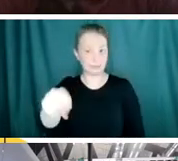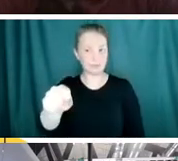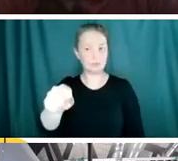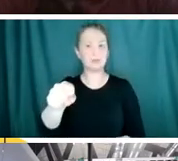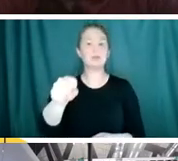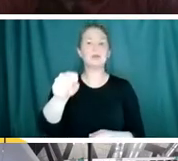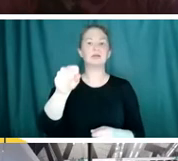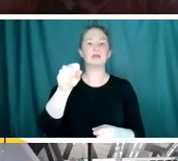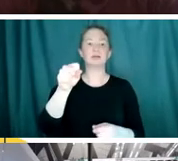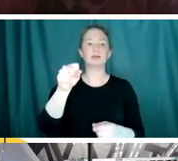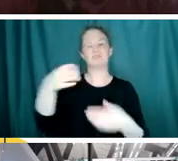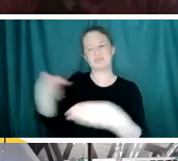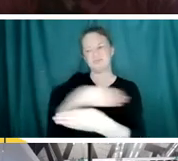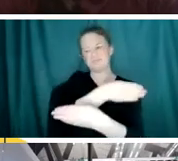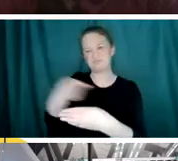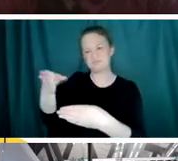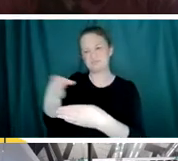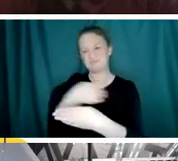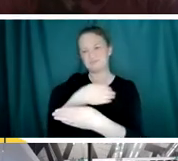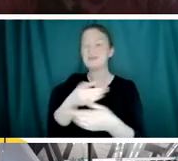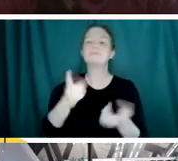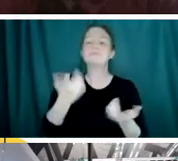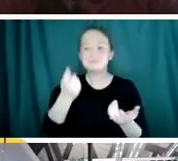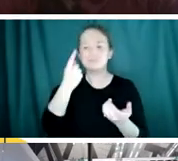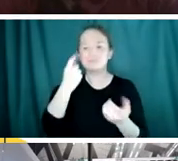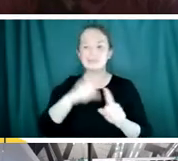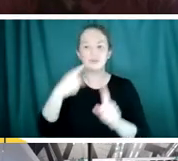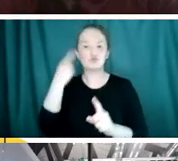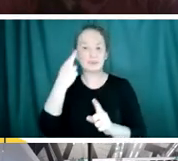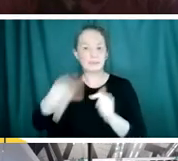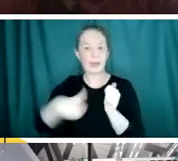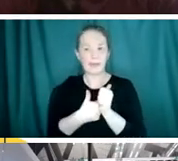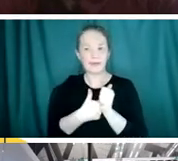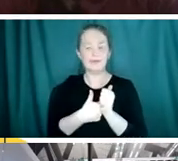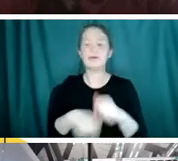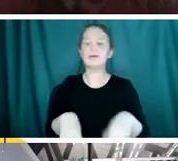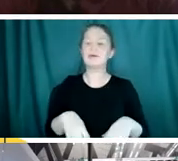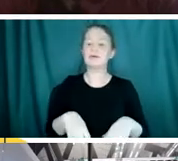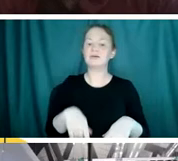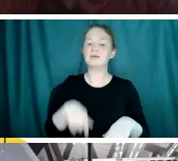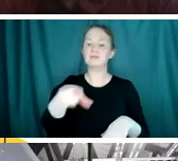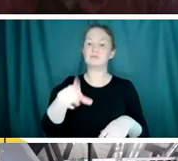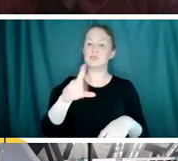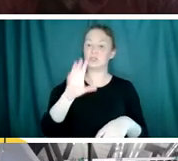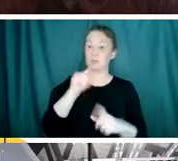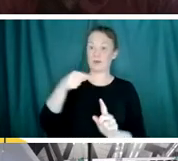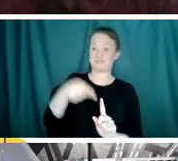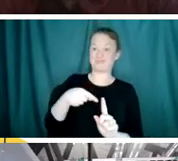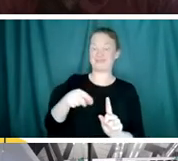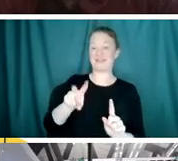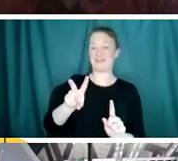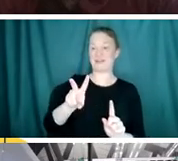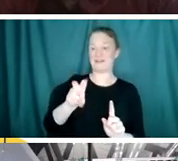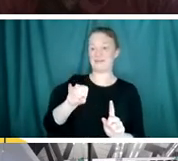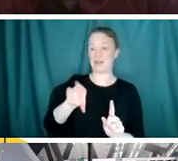And those are for different reasons. If you're talking about a viral vaccine like measles, mumps,